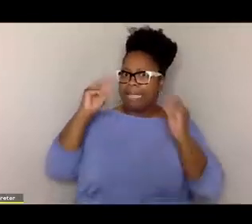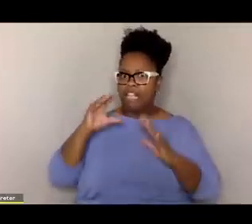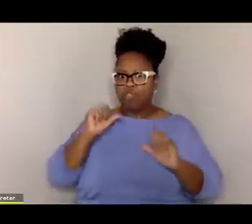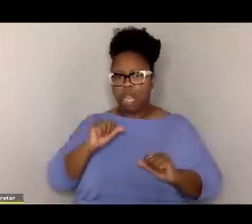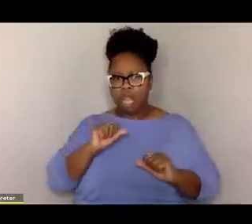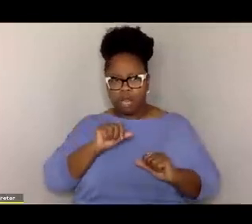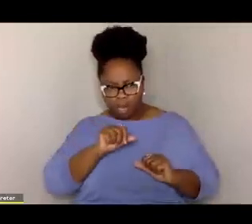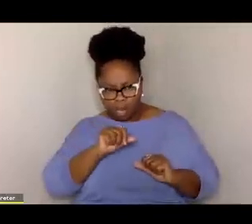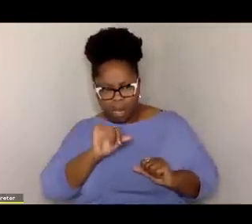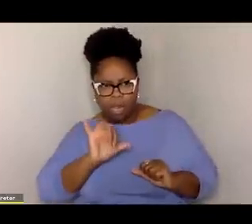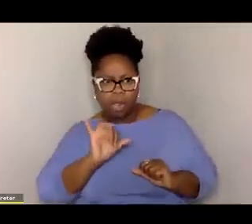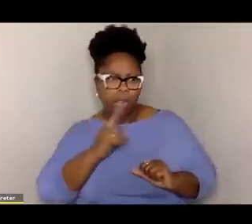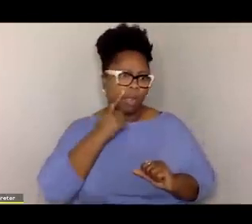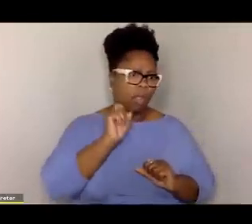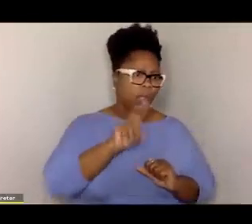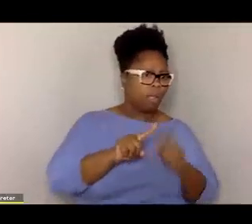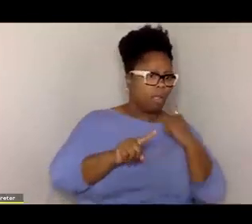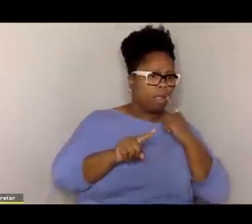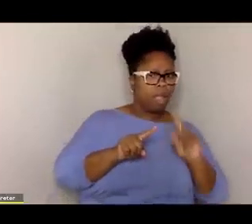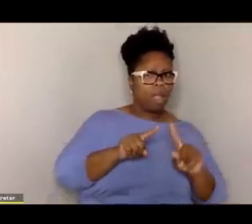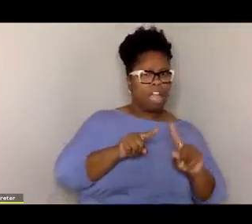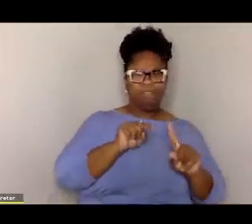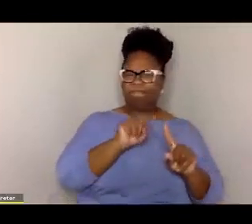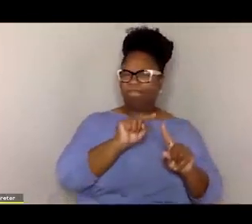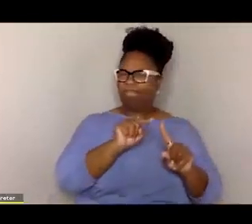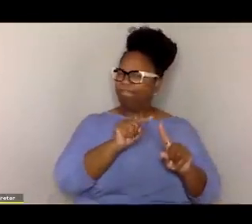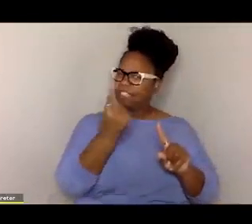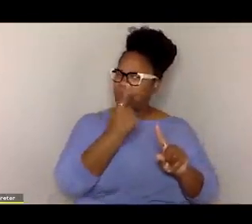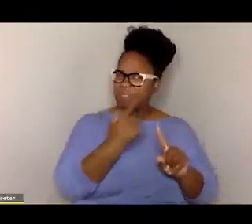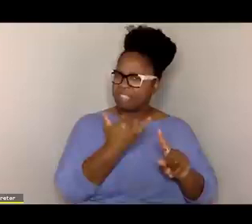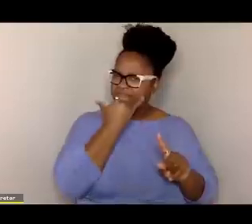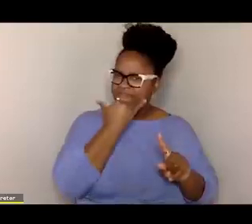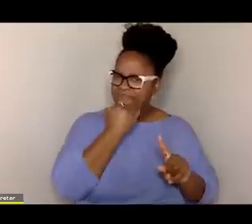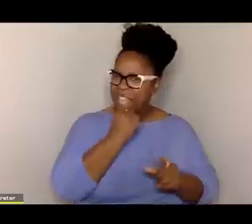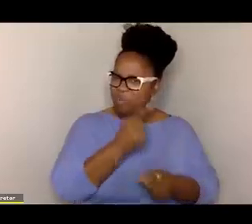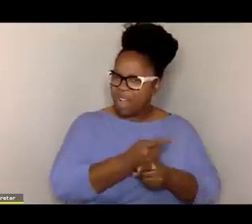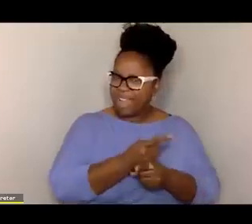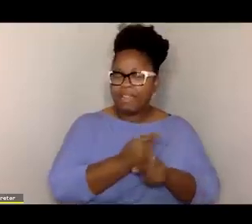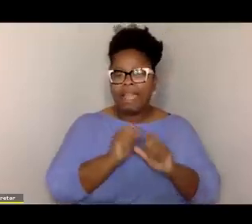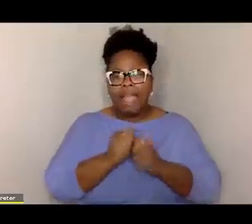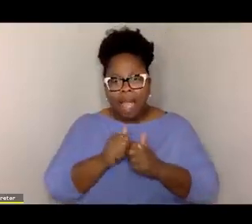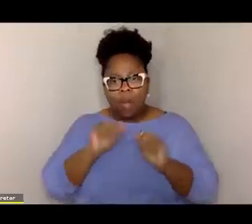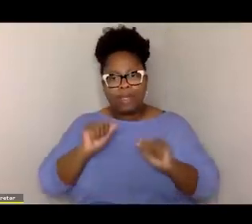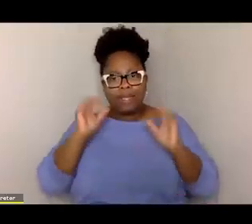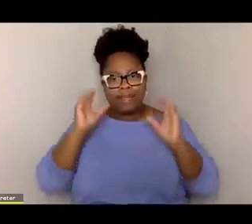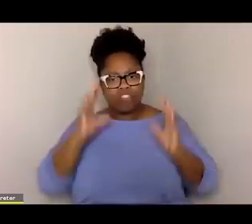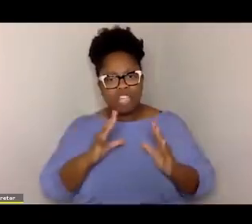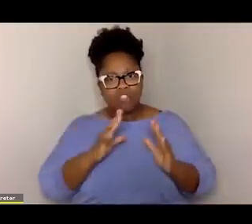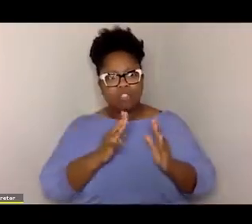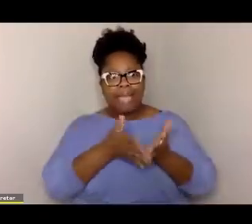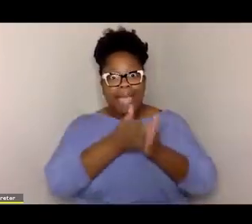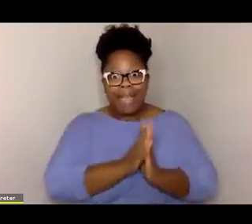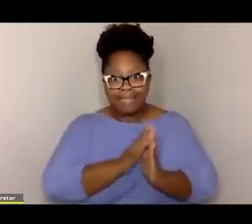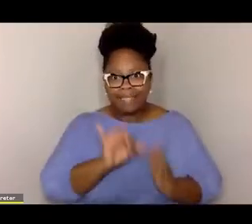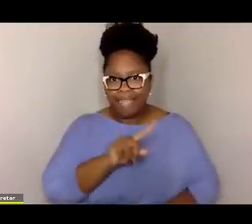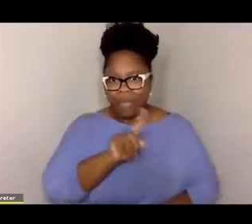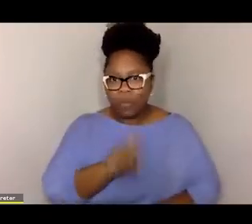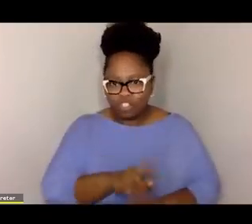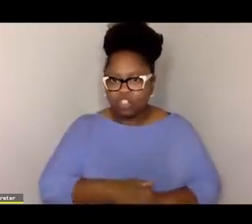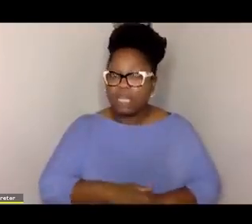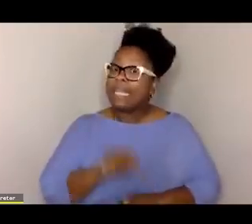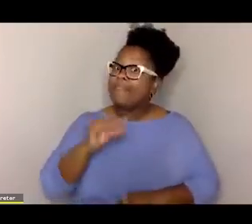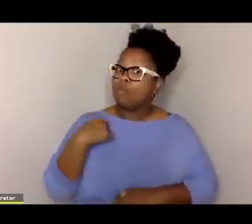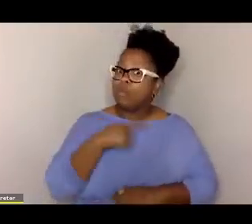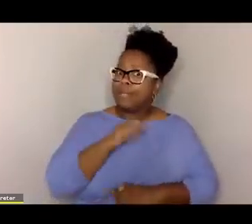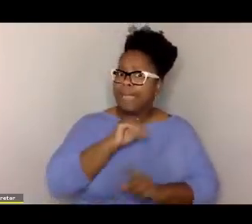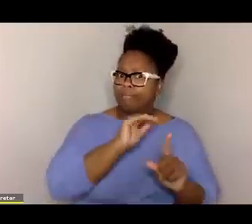in a child to tip them off that something isn't right? How do educators begin asking that question? And